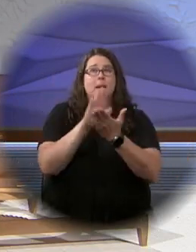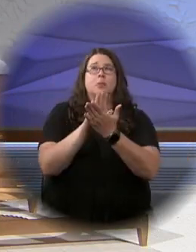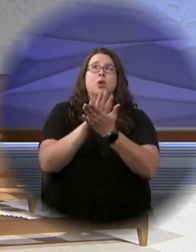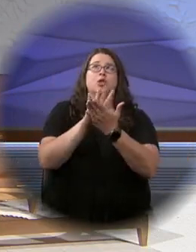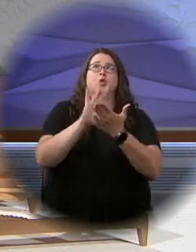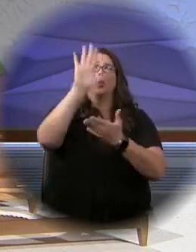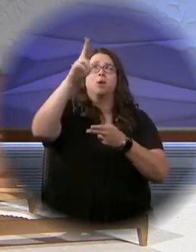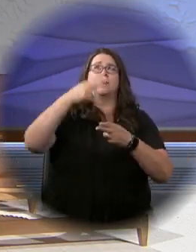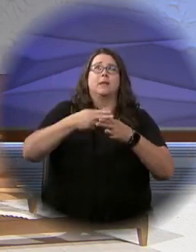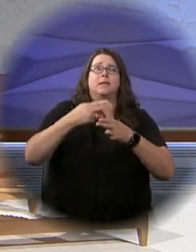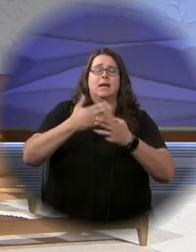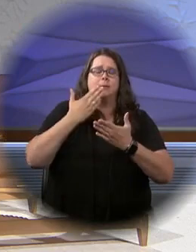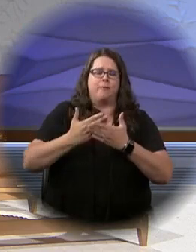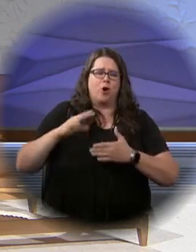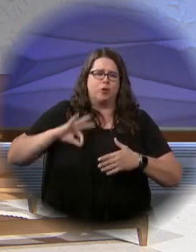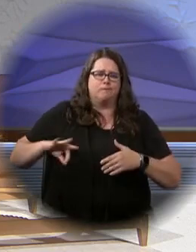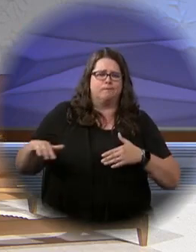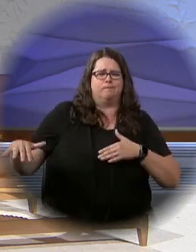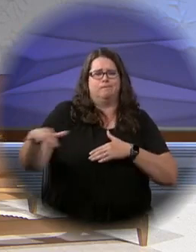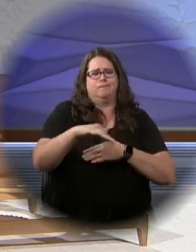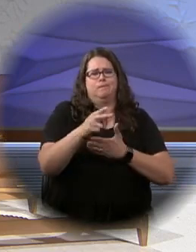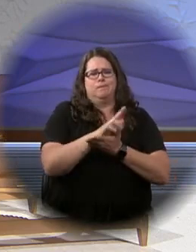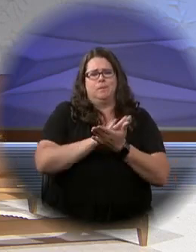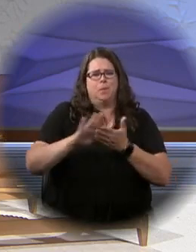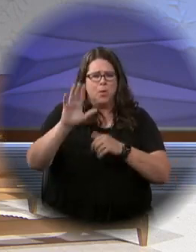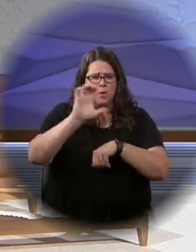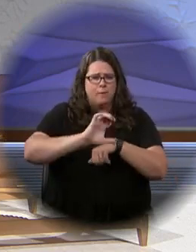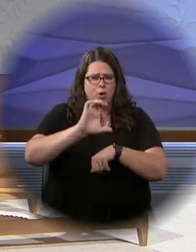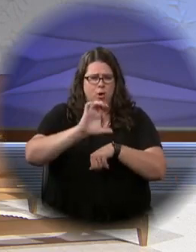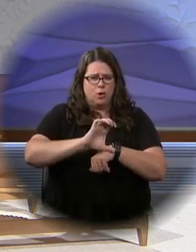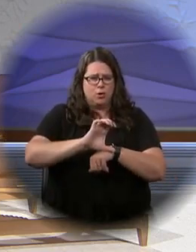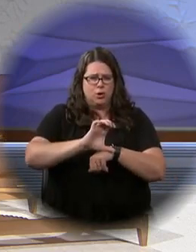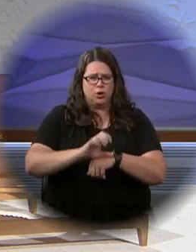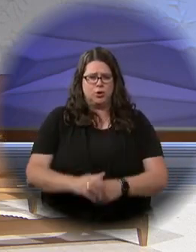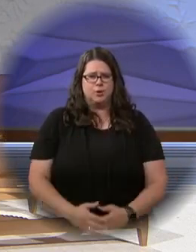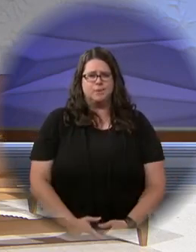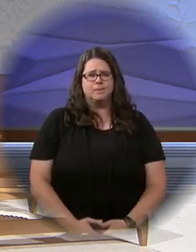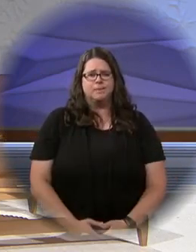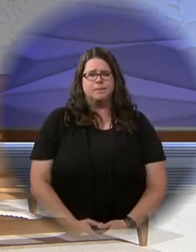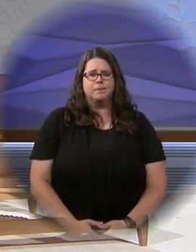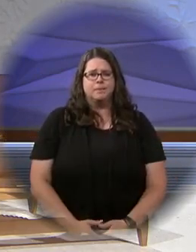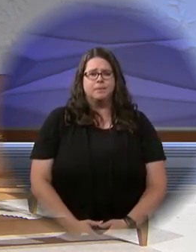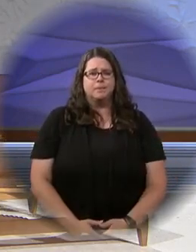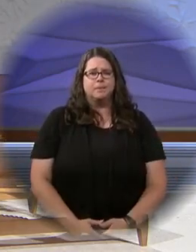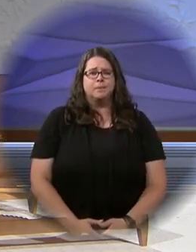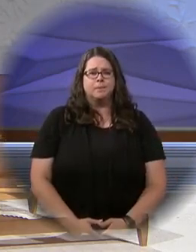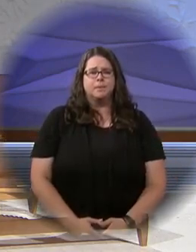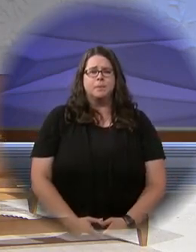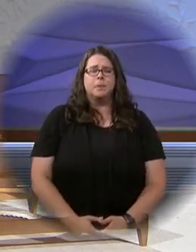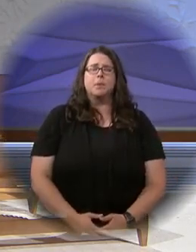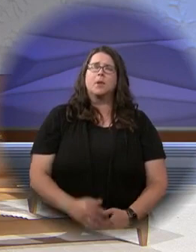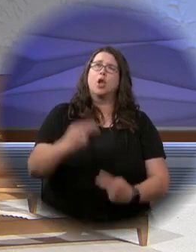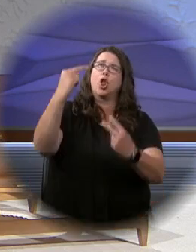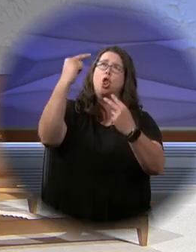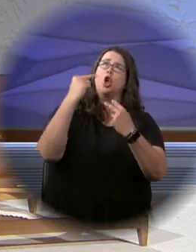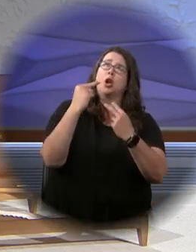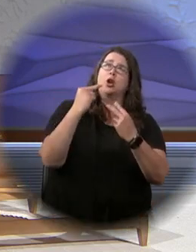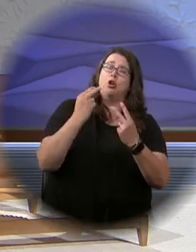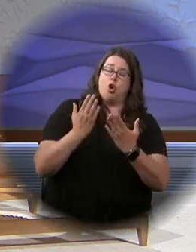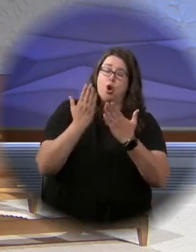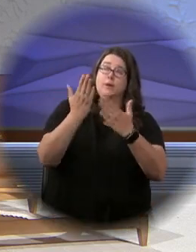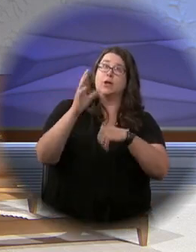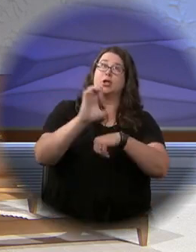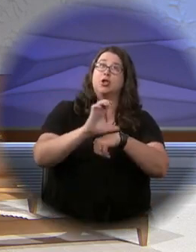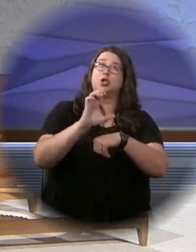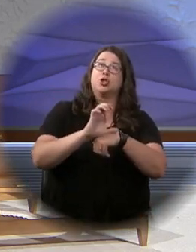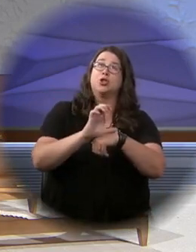hands for the praise and glory of his name, for our good and the good of his holy church. Amen. Look upon the offerings of